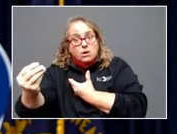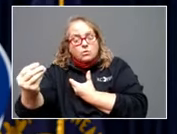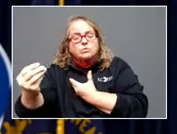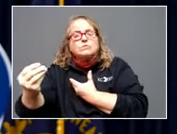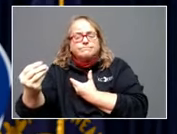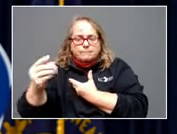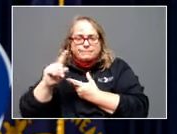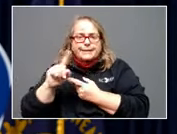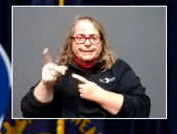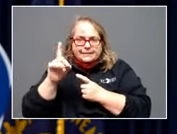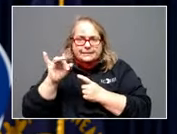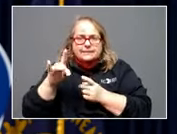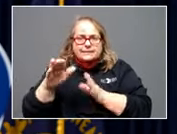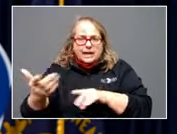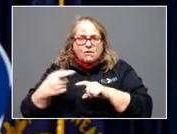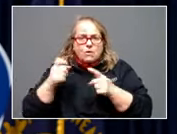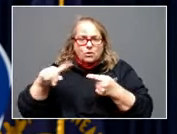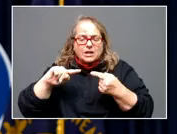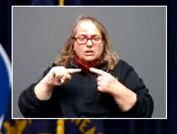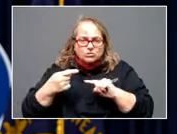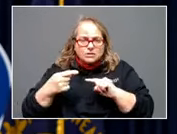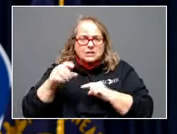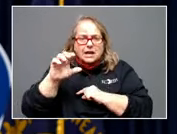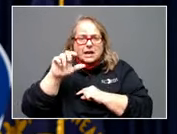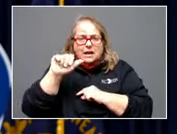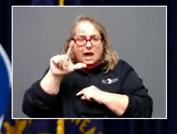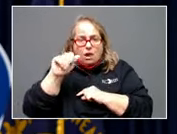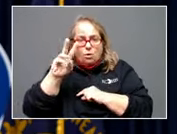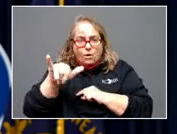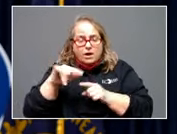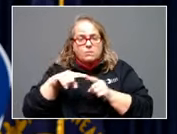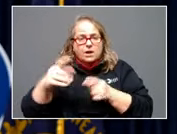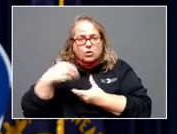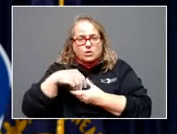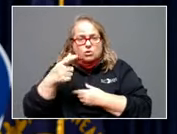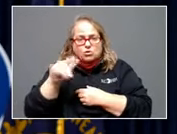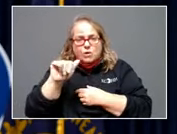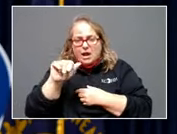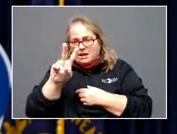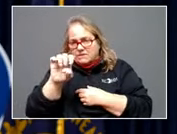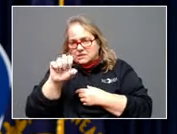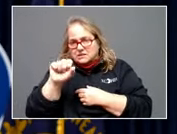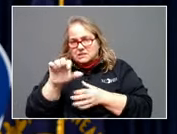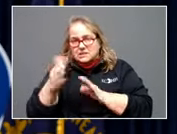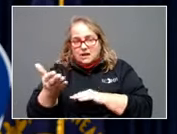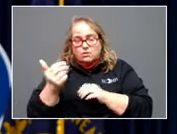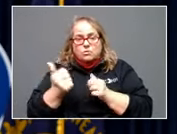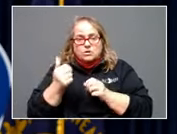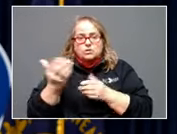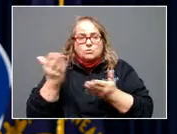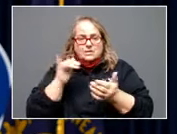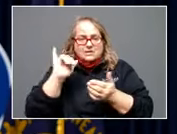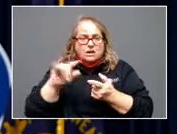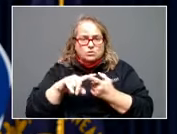person, I believe, lives in Caldwell County, but is included as a grave's death, which brings that to 22. And it reminds